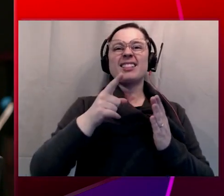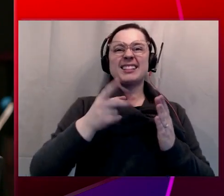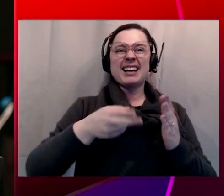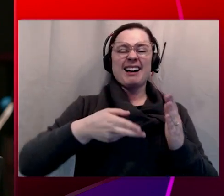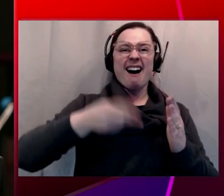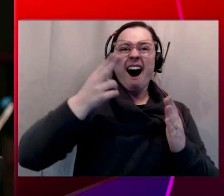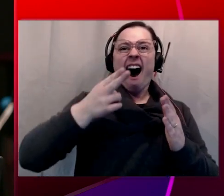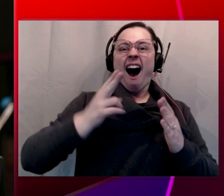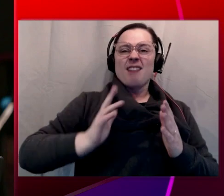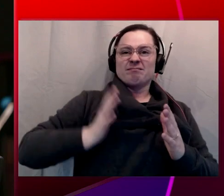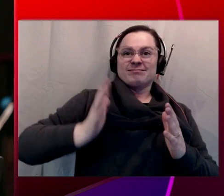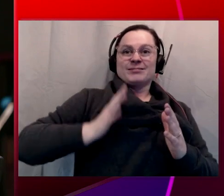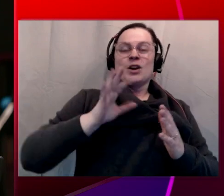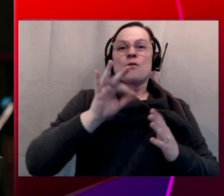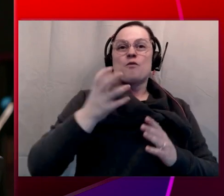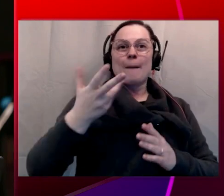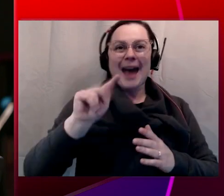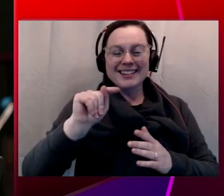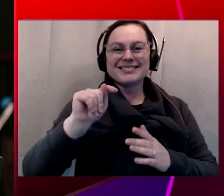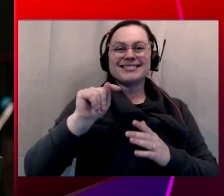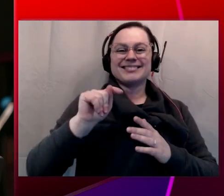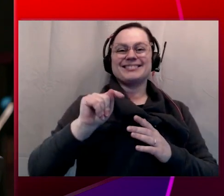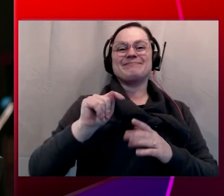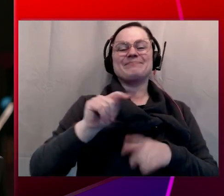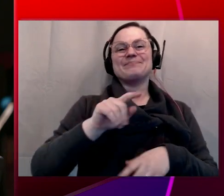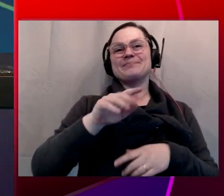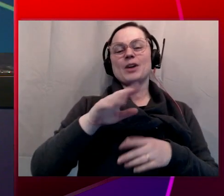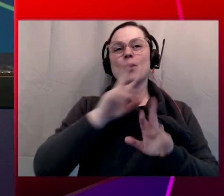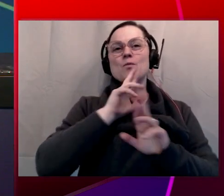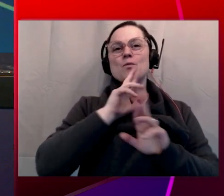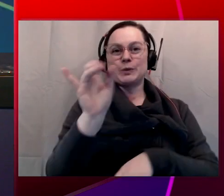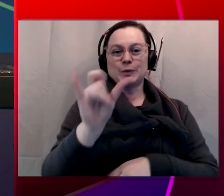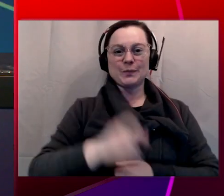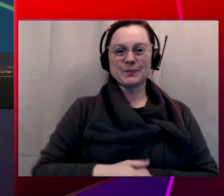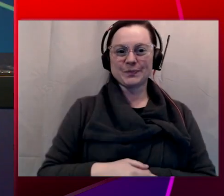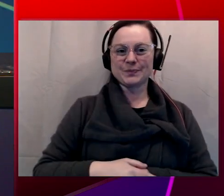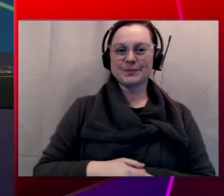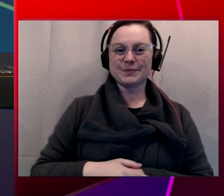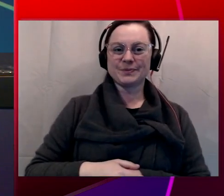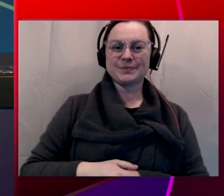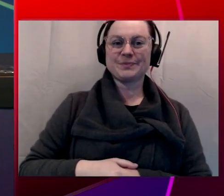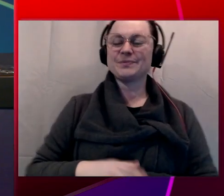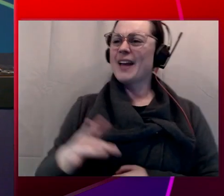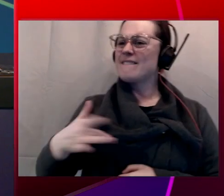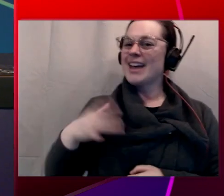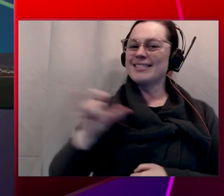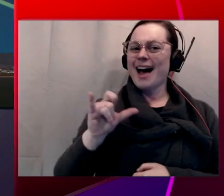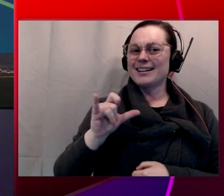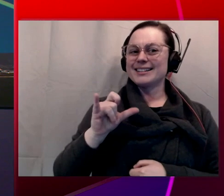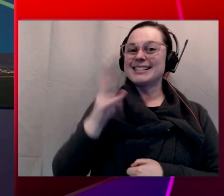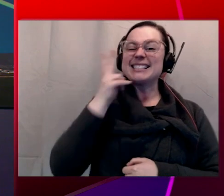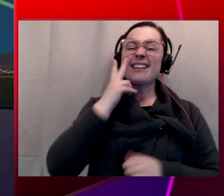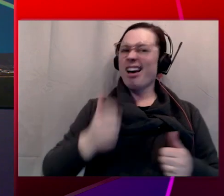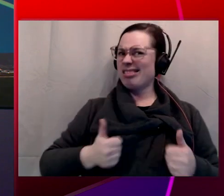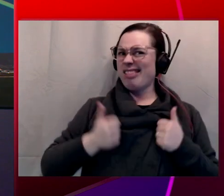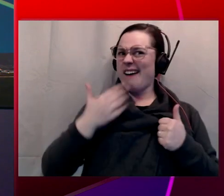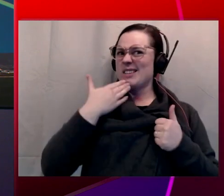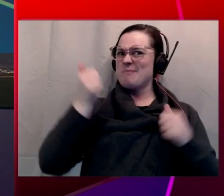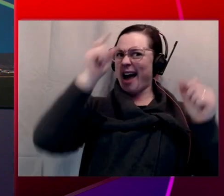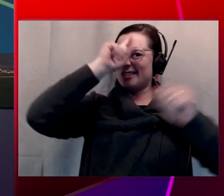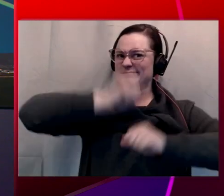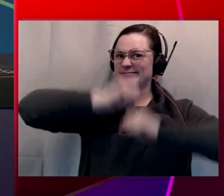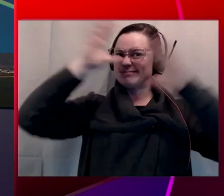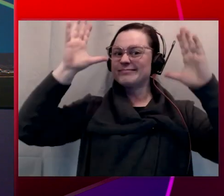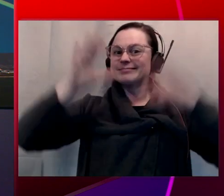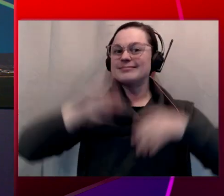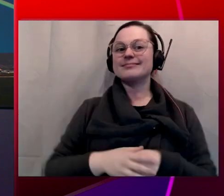reports as well. All right. So I feel like this is something where it'll be better to see it live. Yeah, agree. You know, say pictures